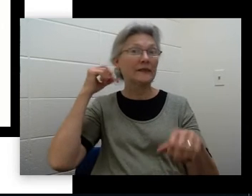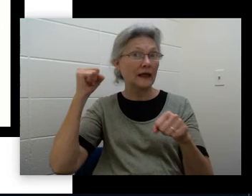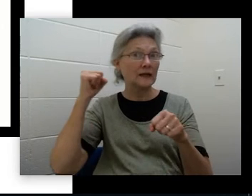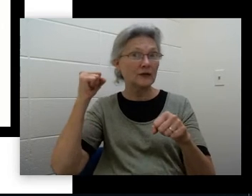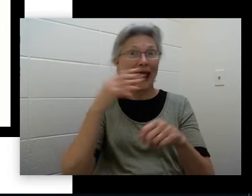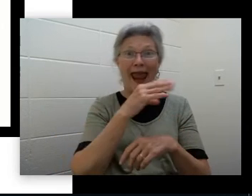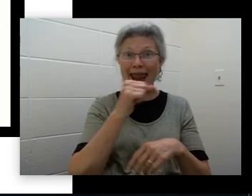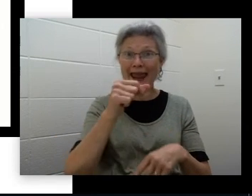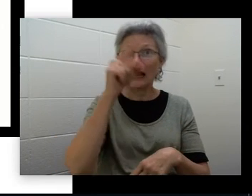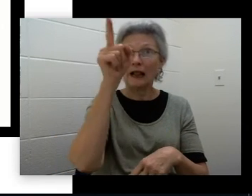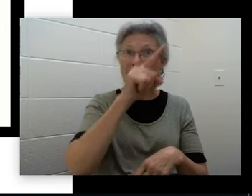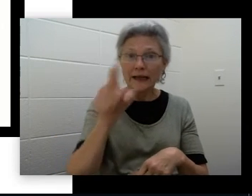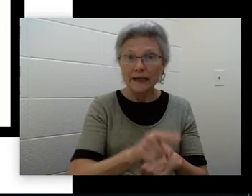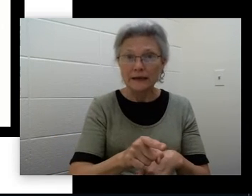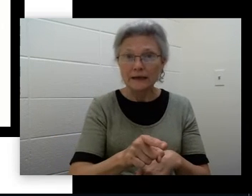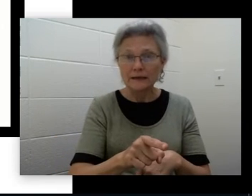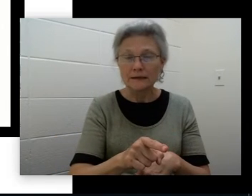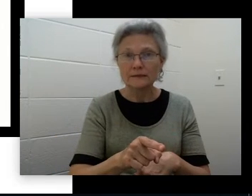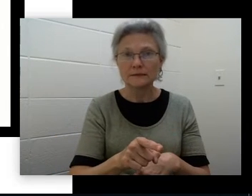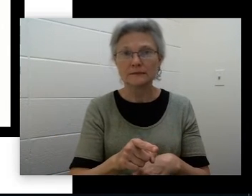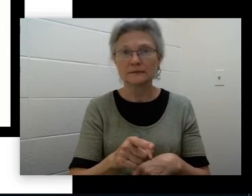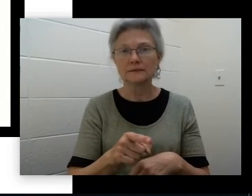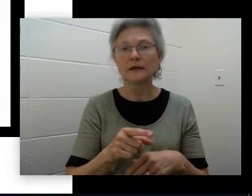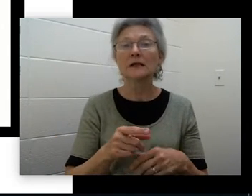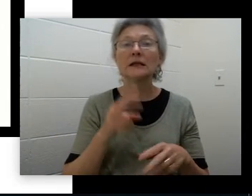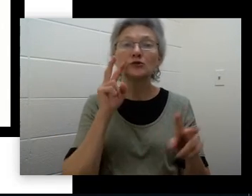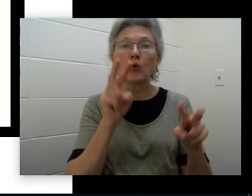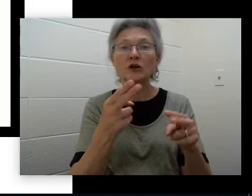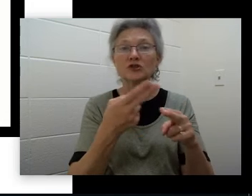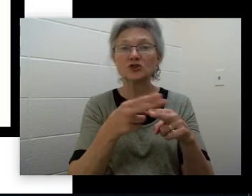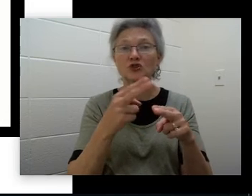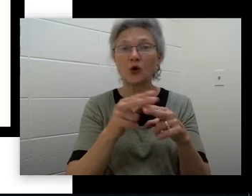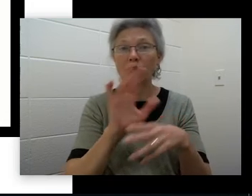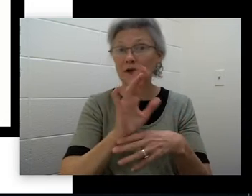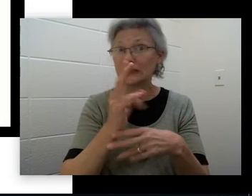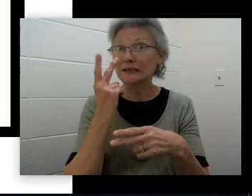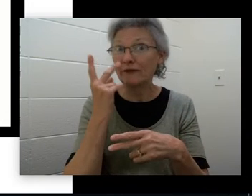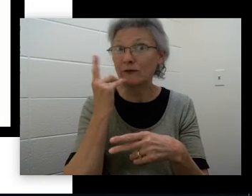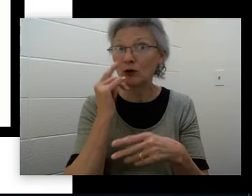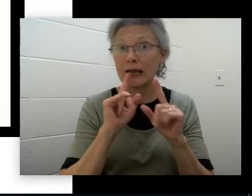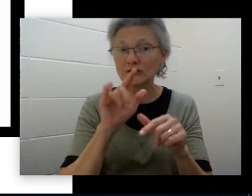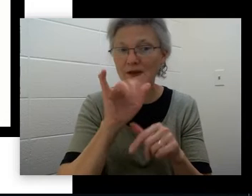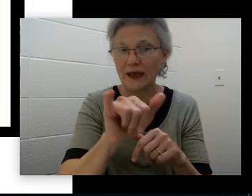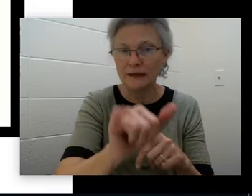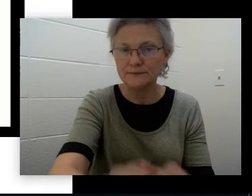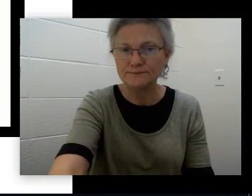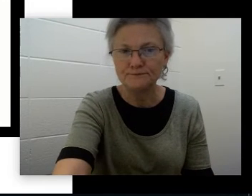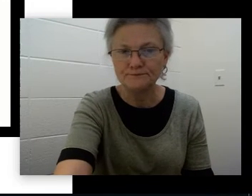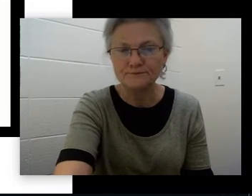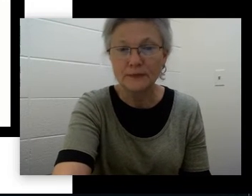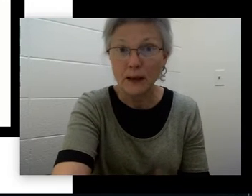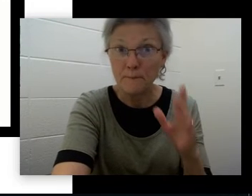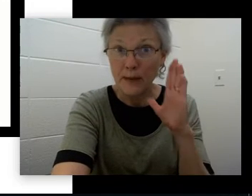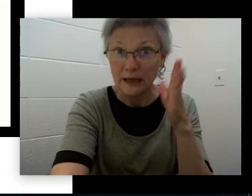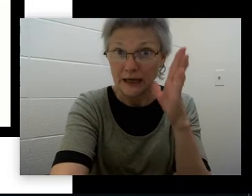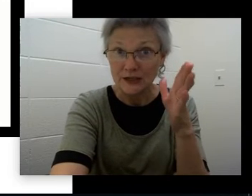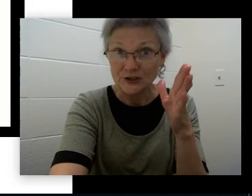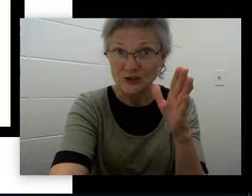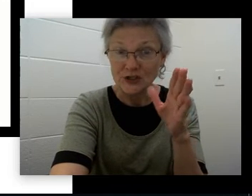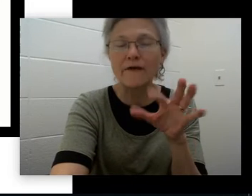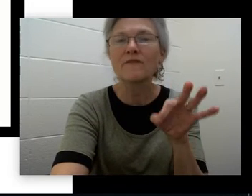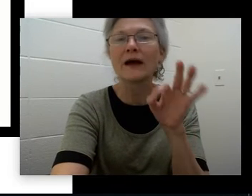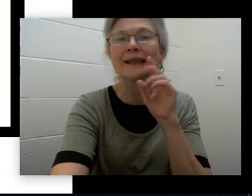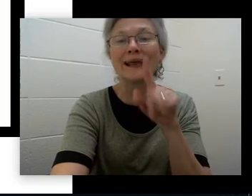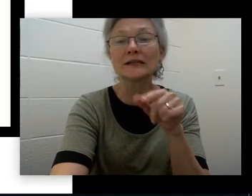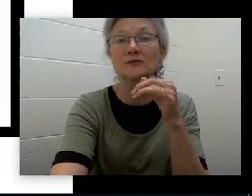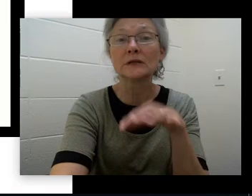thunder and lightning. So let's watch a short video to see if you can answer that question. Pay attention and find the answer